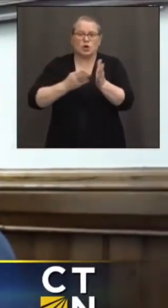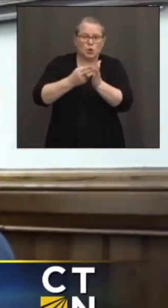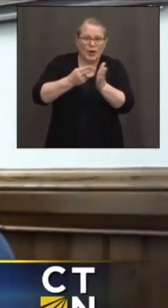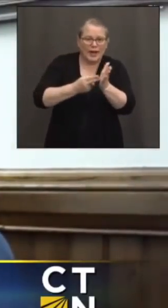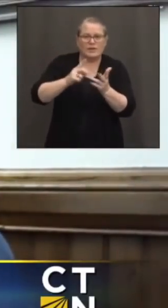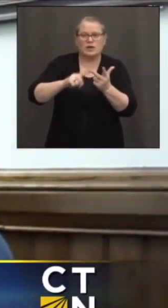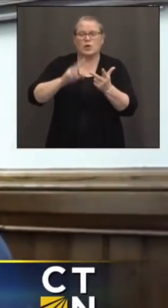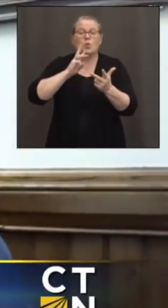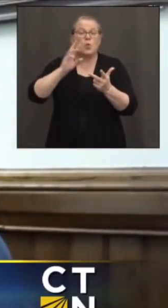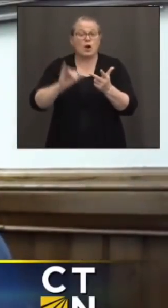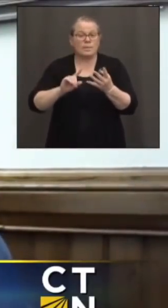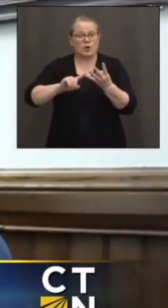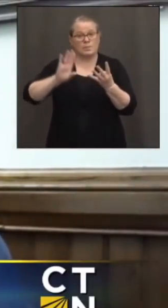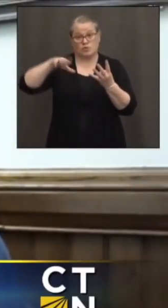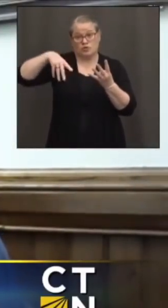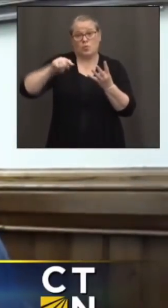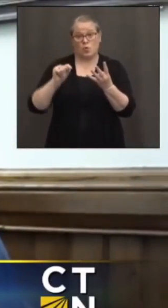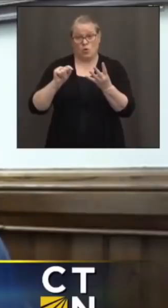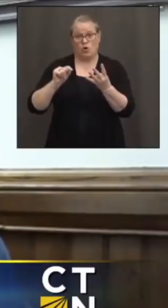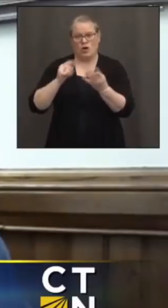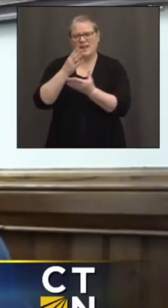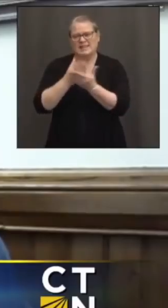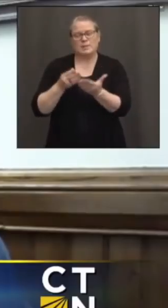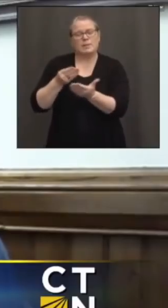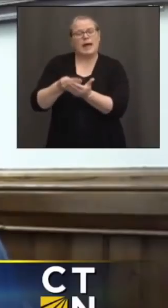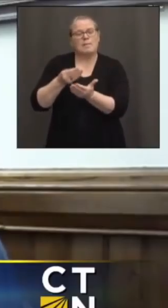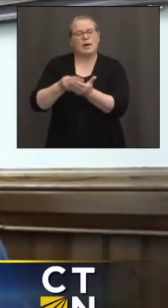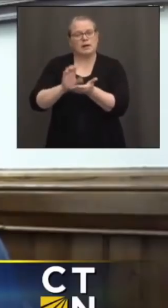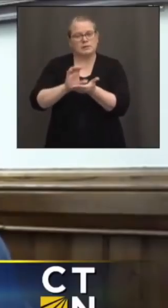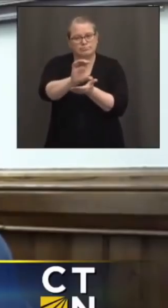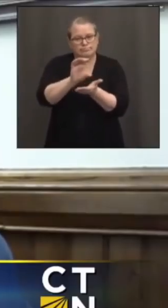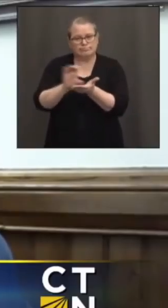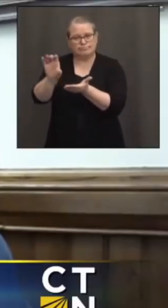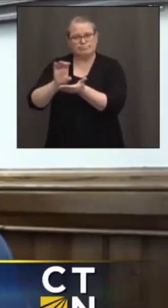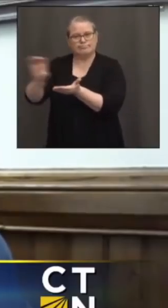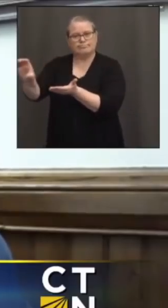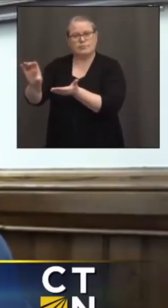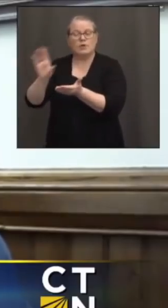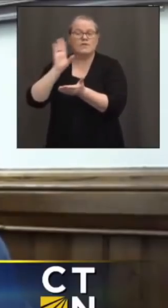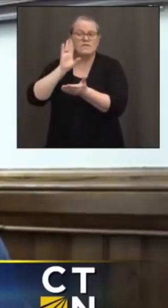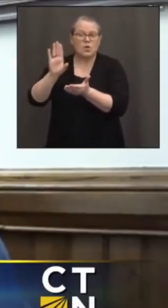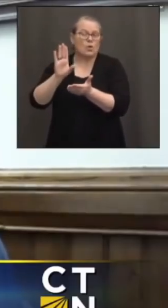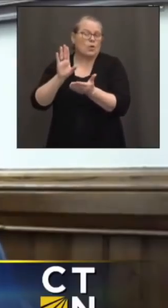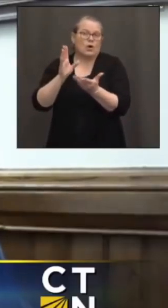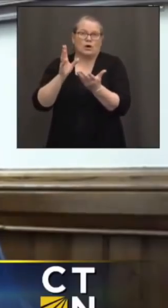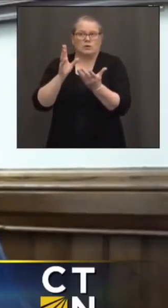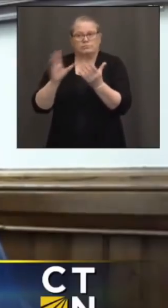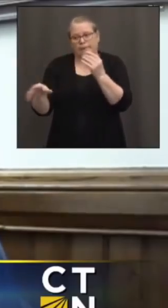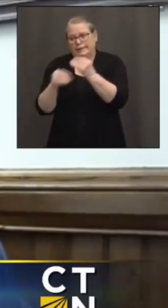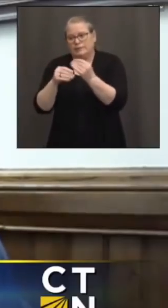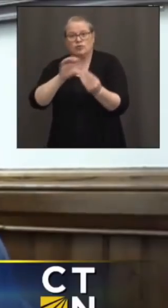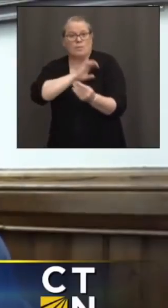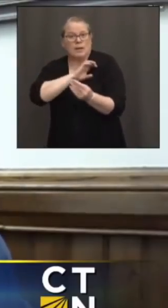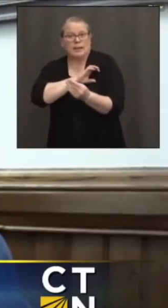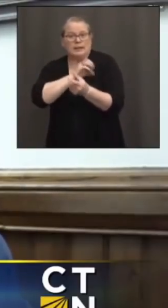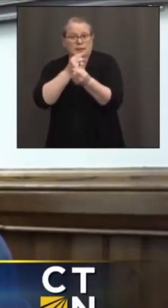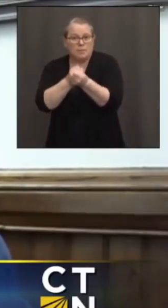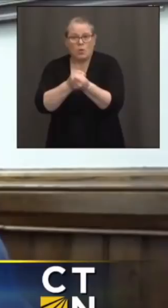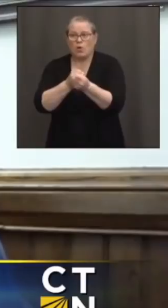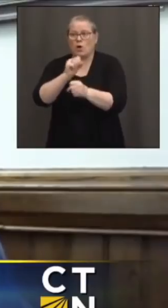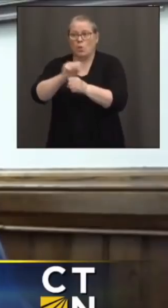Waterbury, and Bridgeport for various means, whether it was to support additional police support in overtime